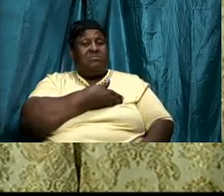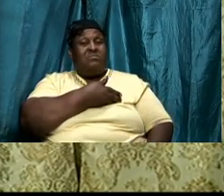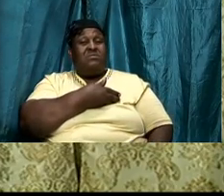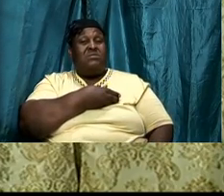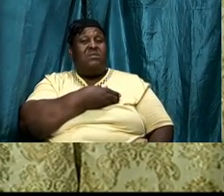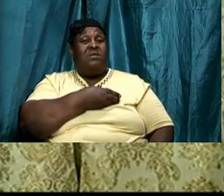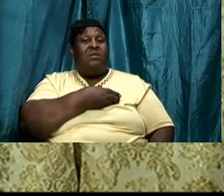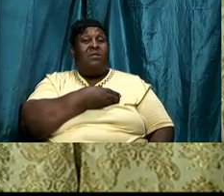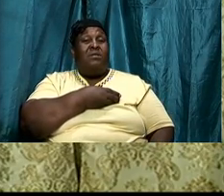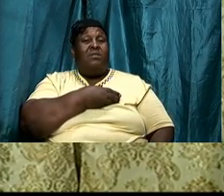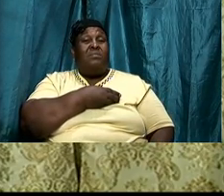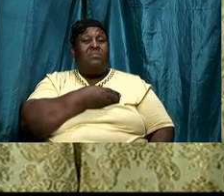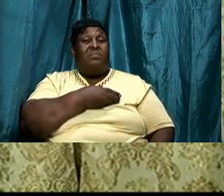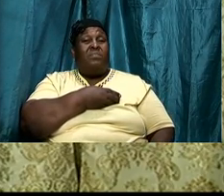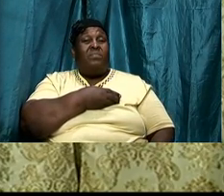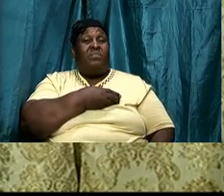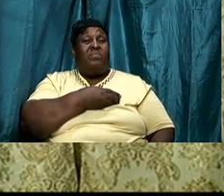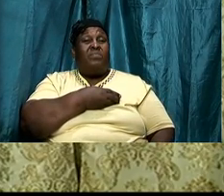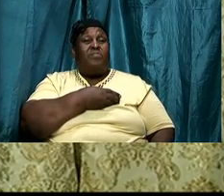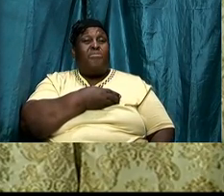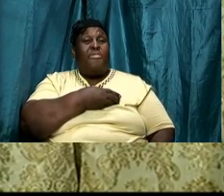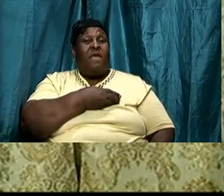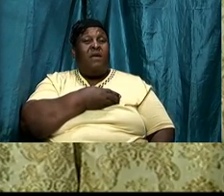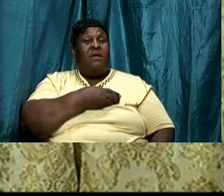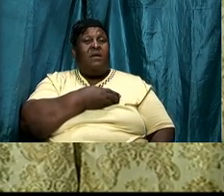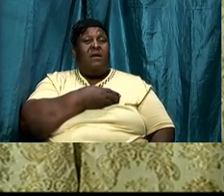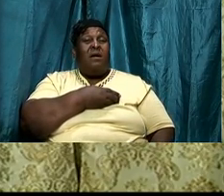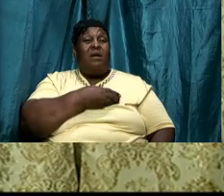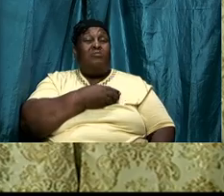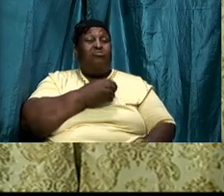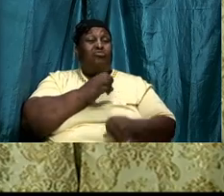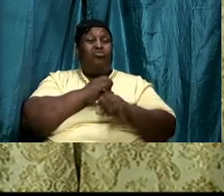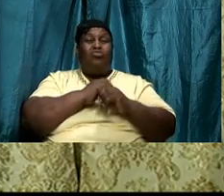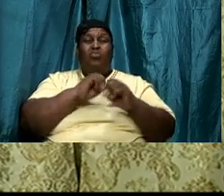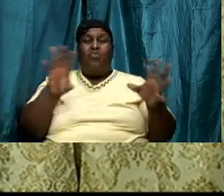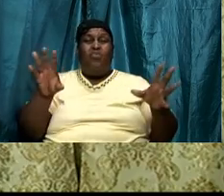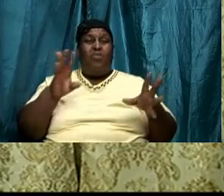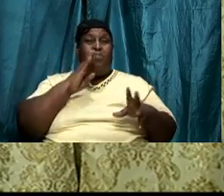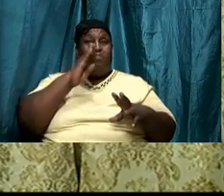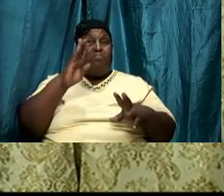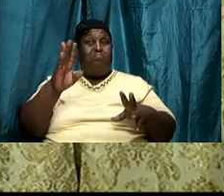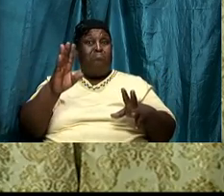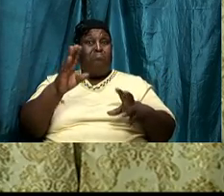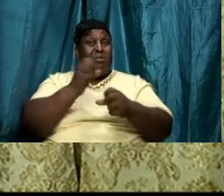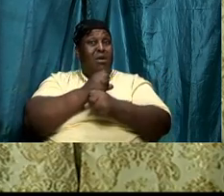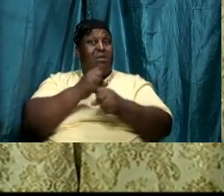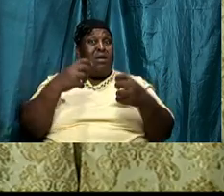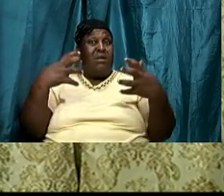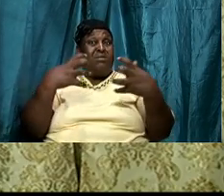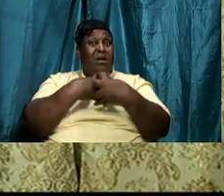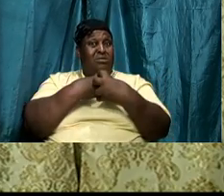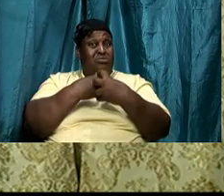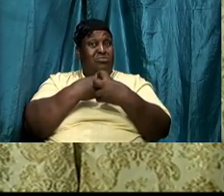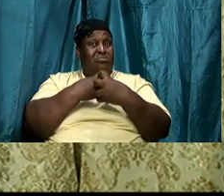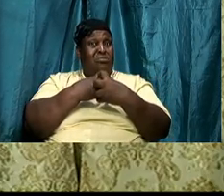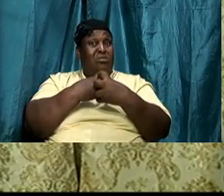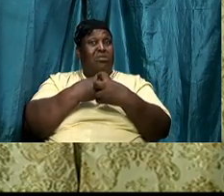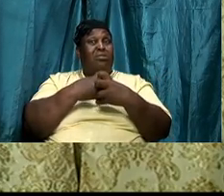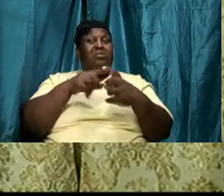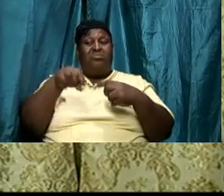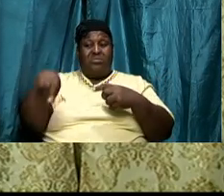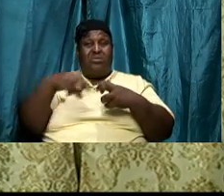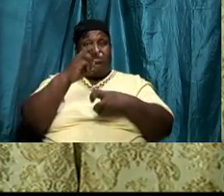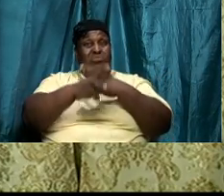and let's not get acclimatized and attached yes to this world system oh